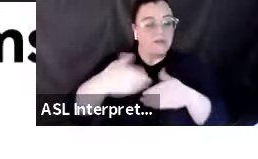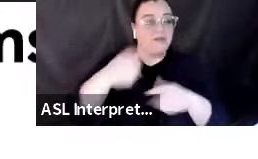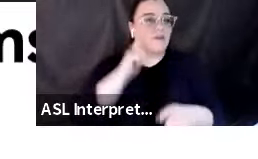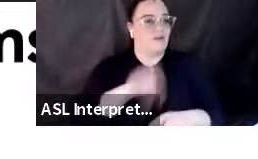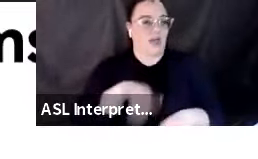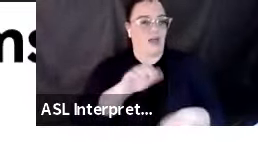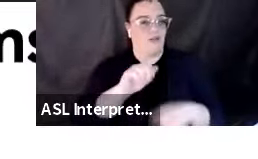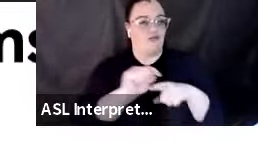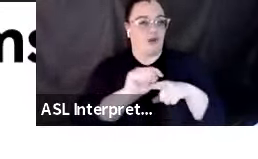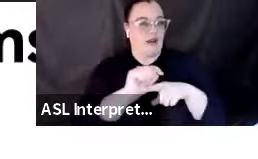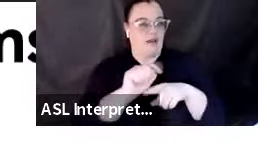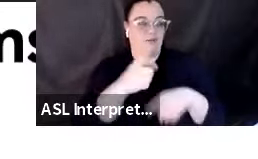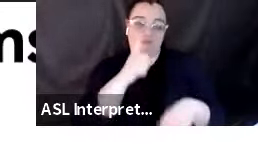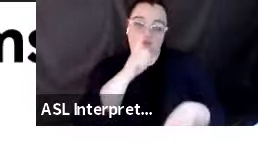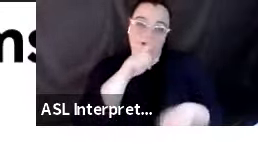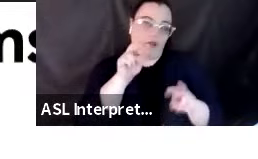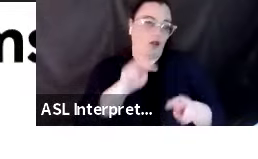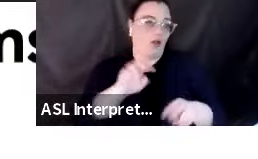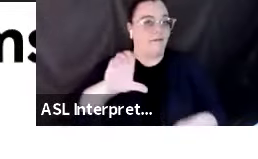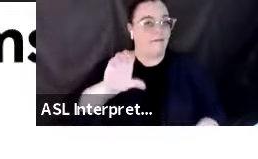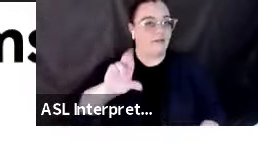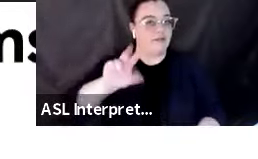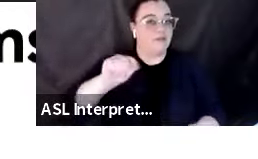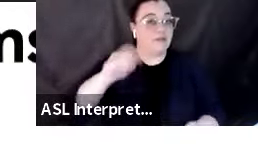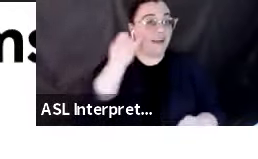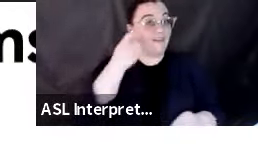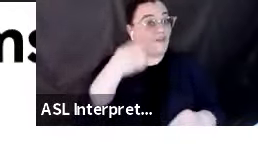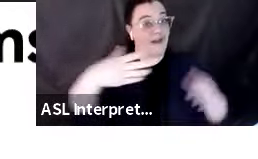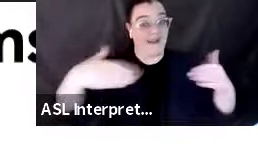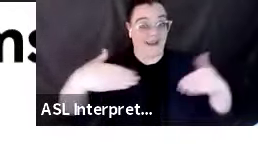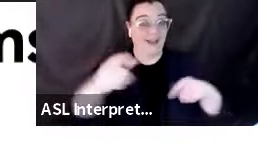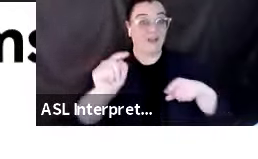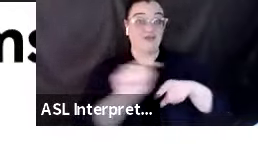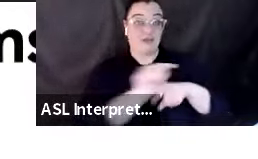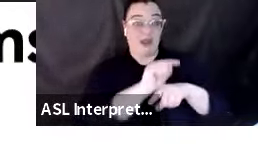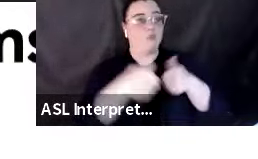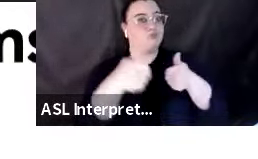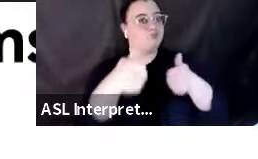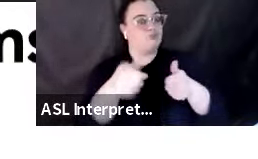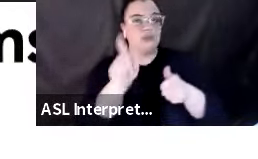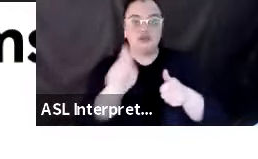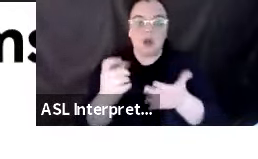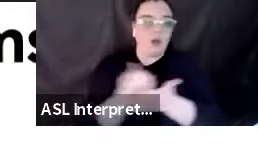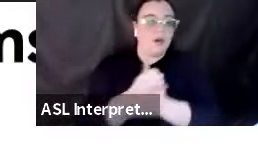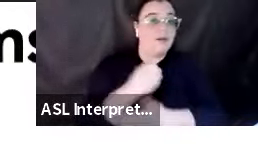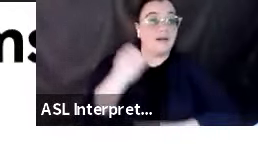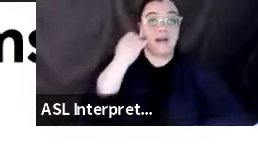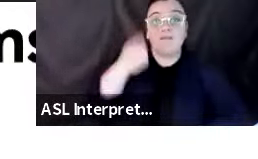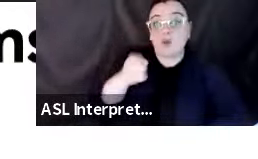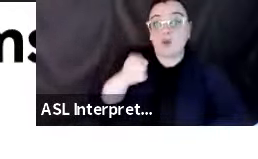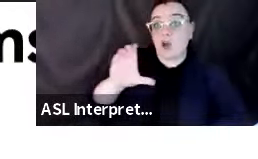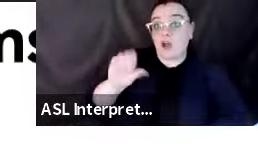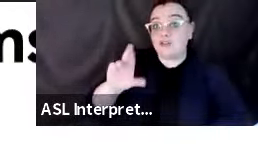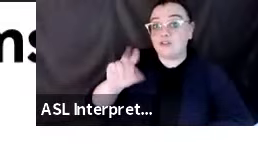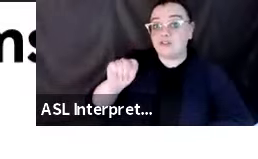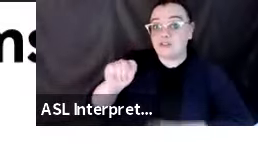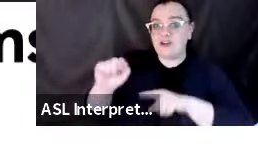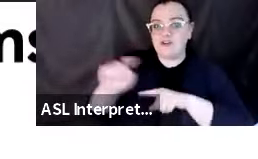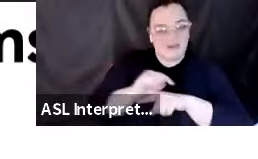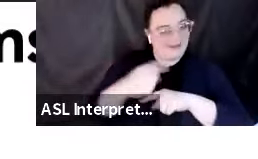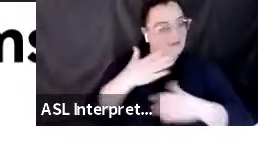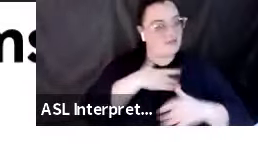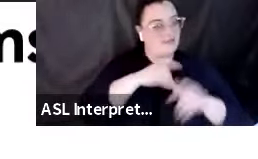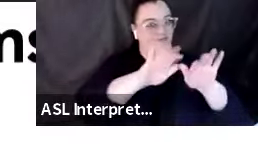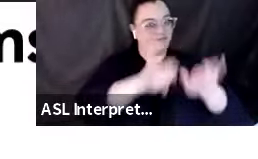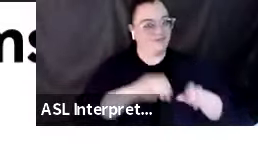And so look for that if you aren't cert trained. In fact, that's a good question. If you are cert trained, say so in the chat. That'd